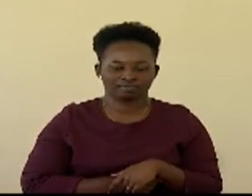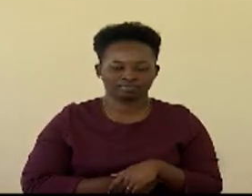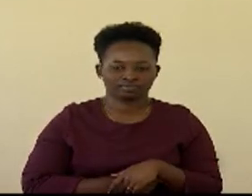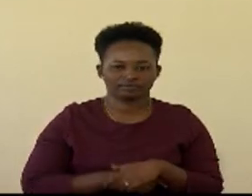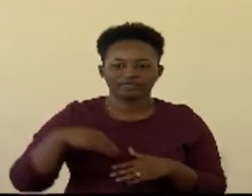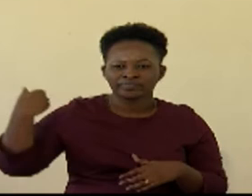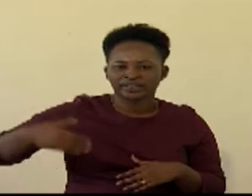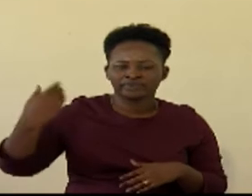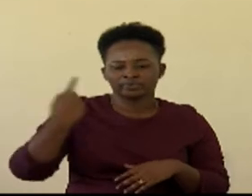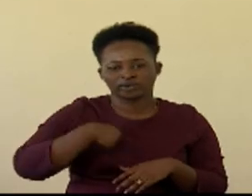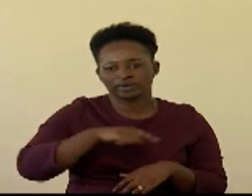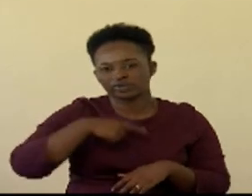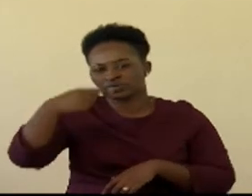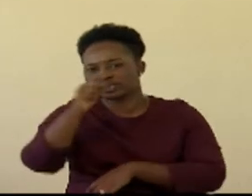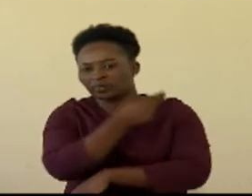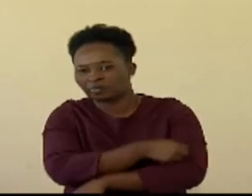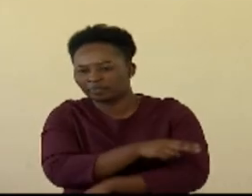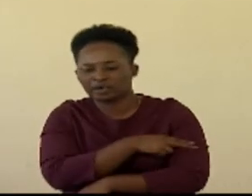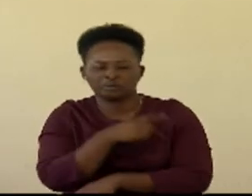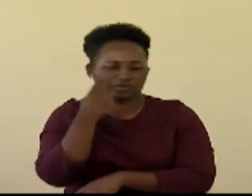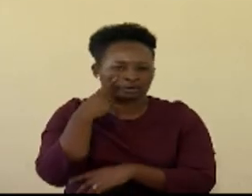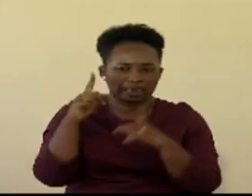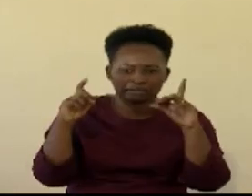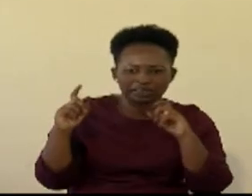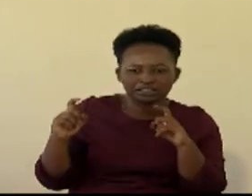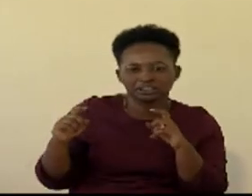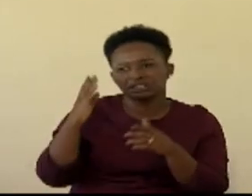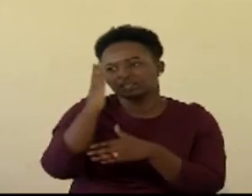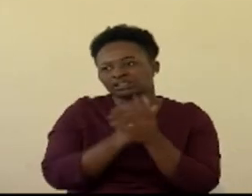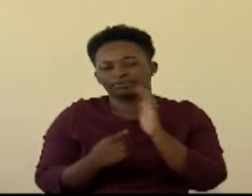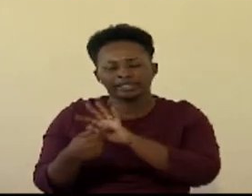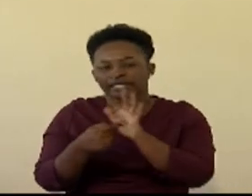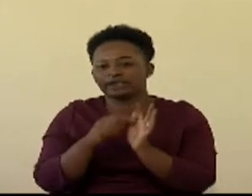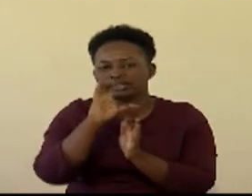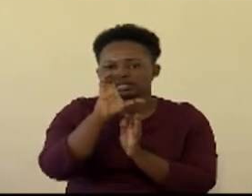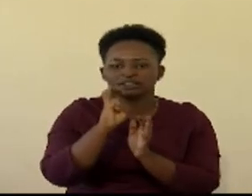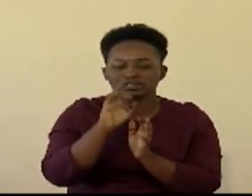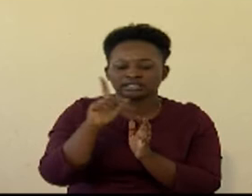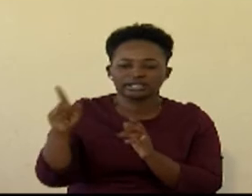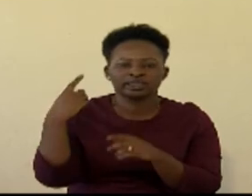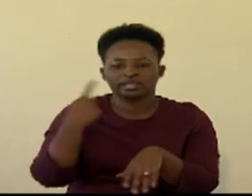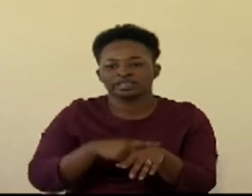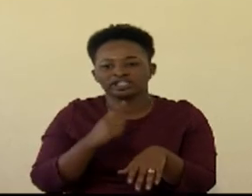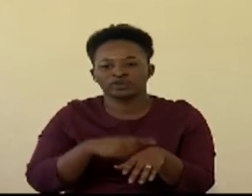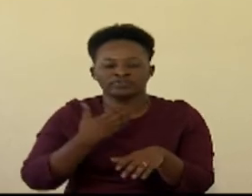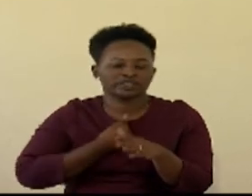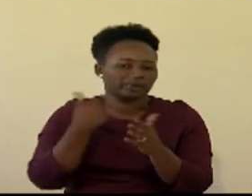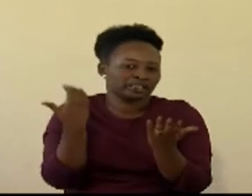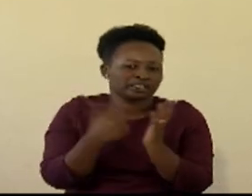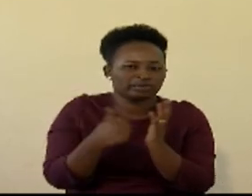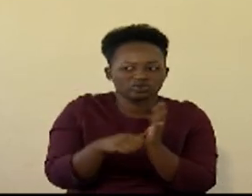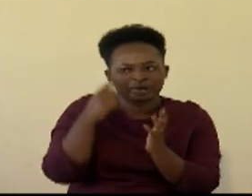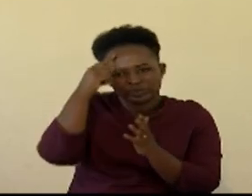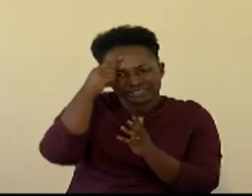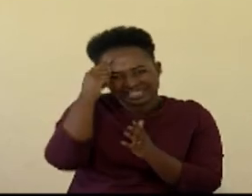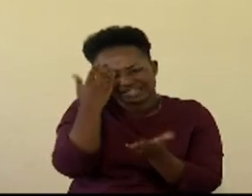Every time we go to hospitals and they show us those images and they're showing us the cells, when you are having any forms of suspicion of cancer or